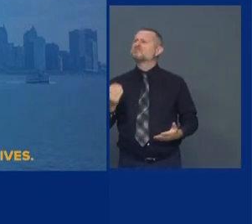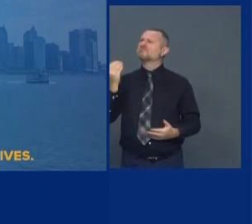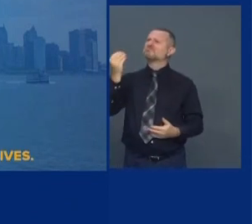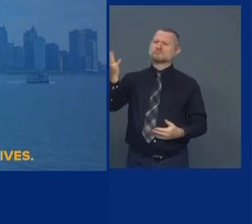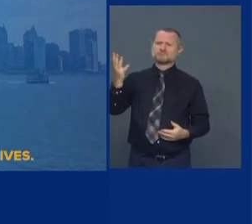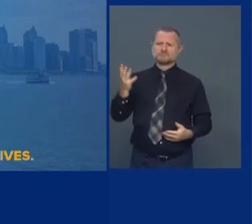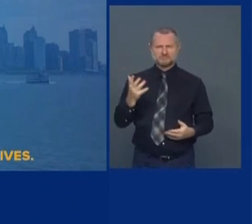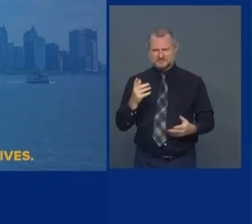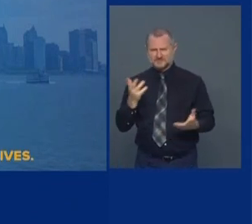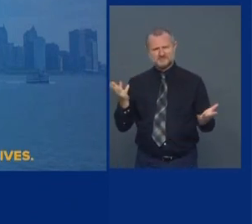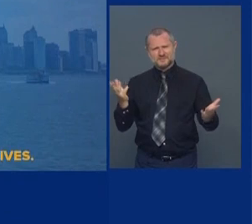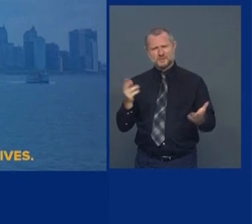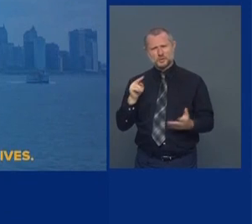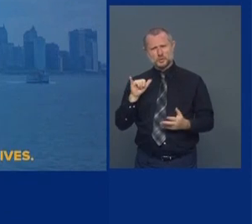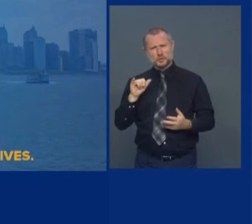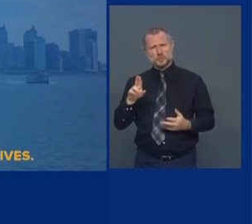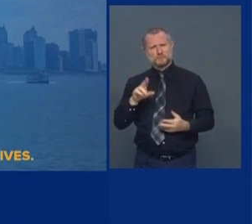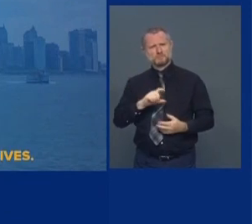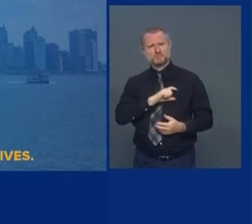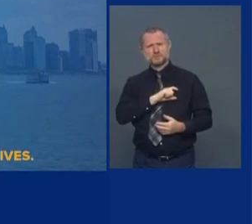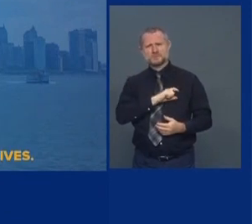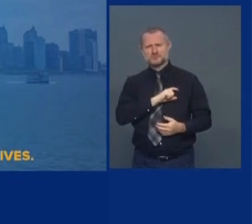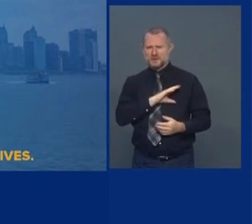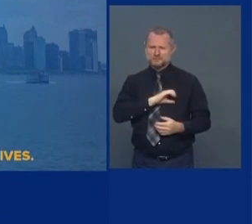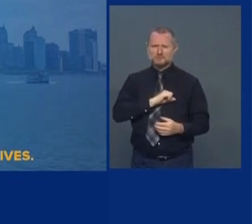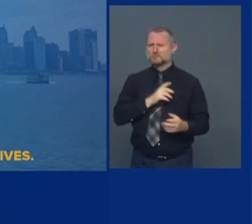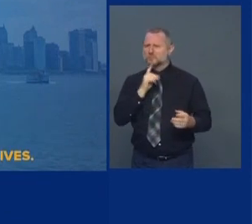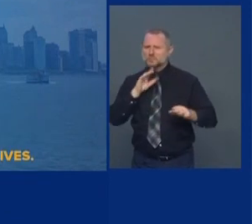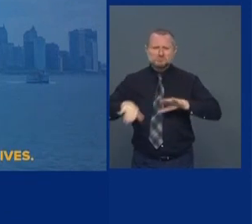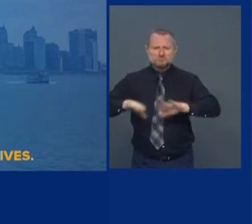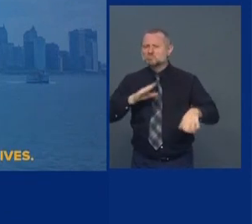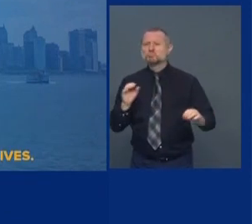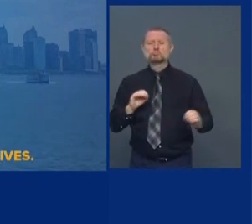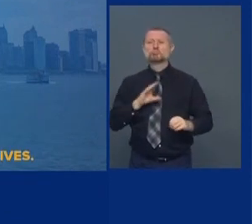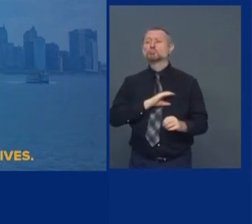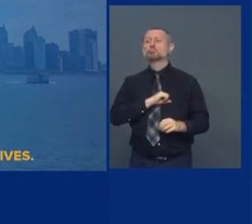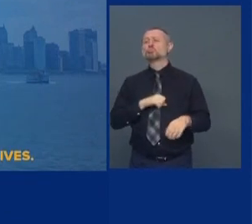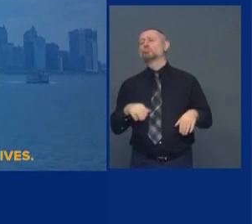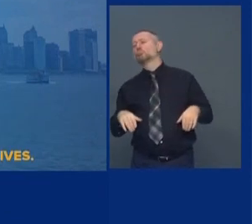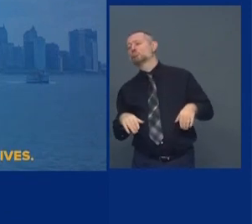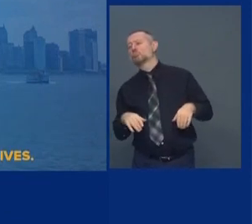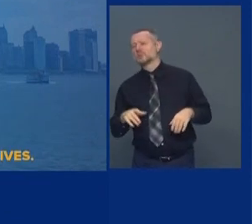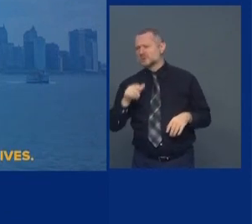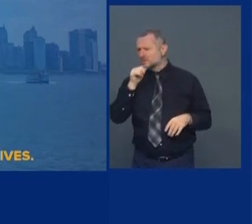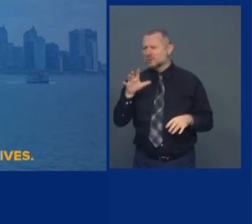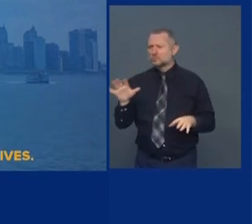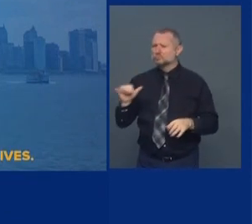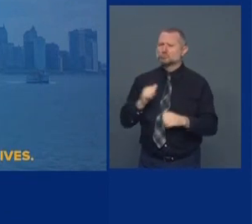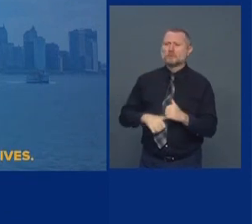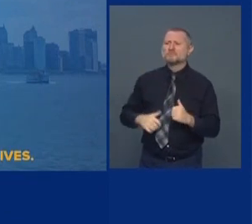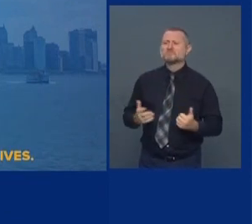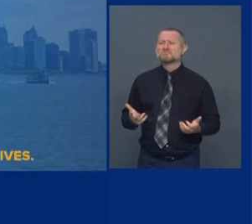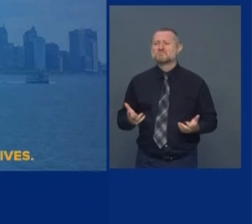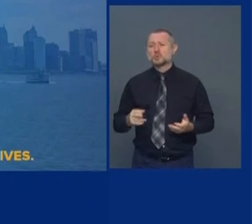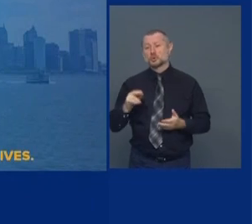security, break it down. It's not tough by the New York City